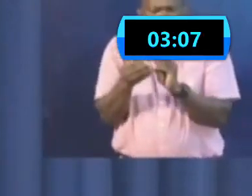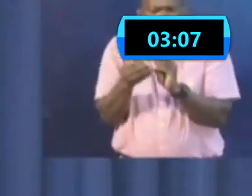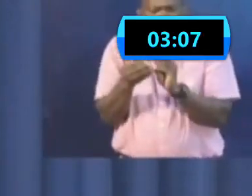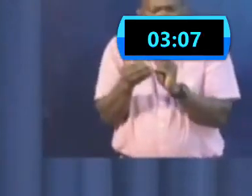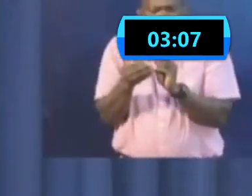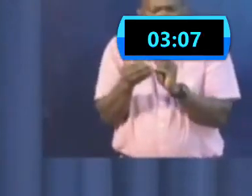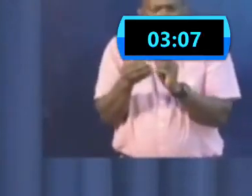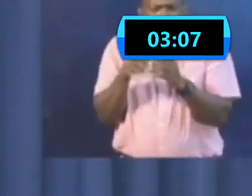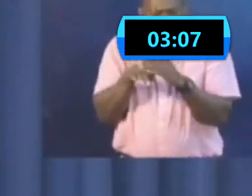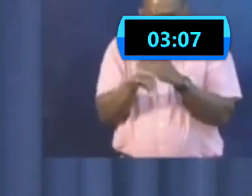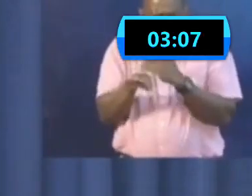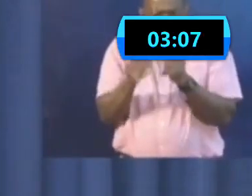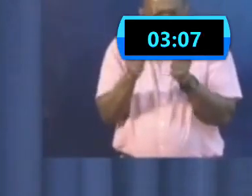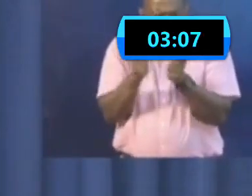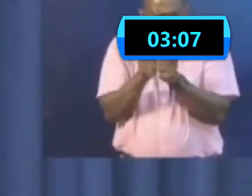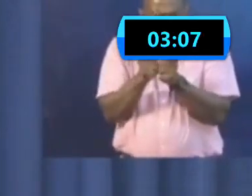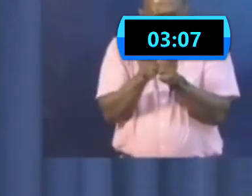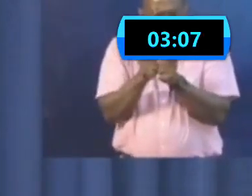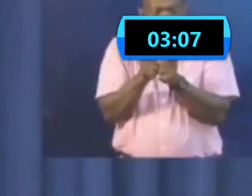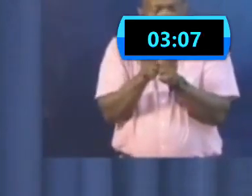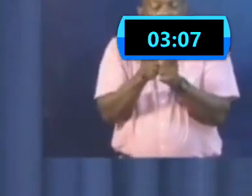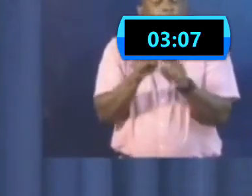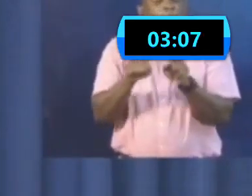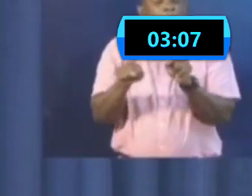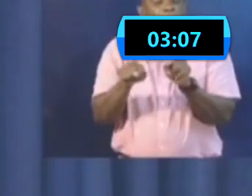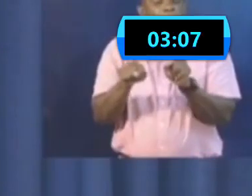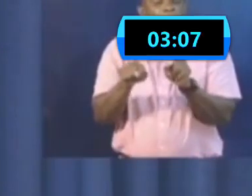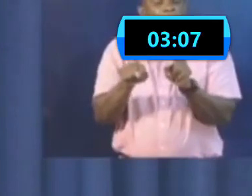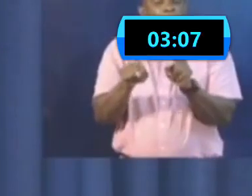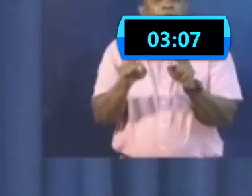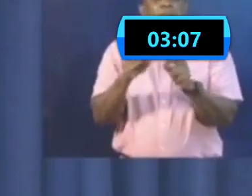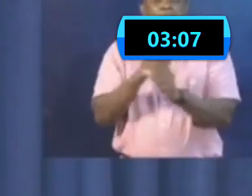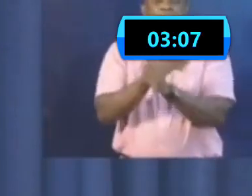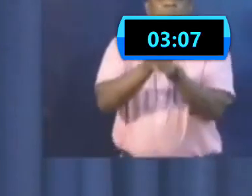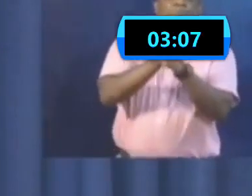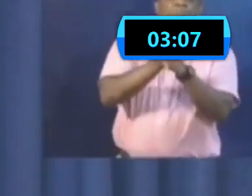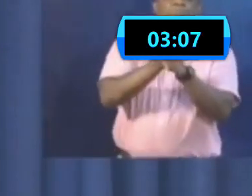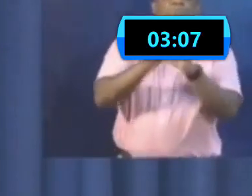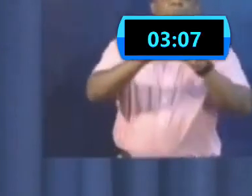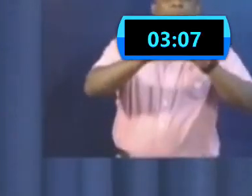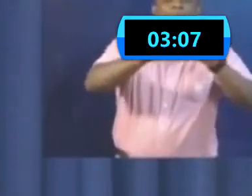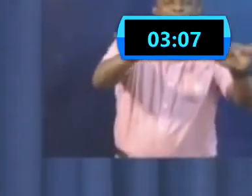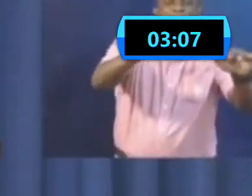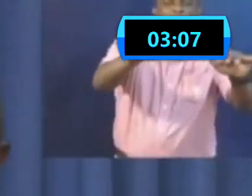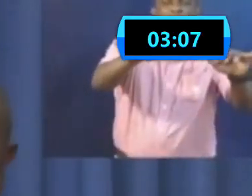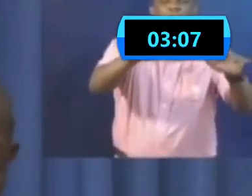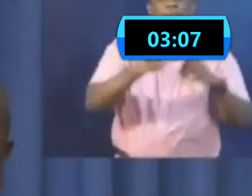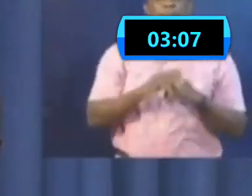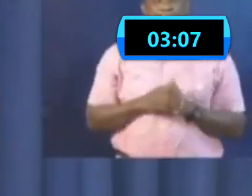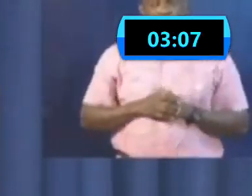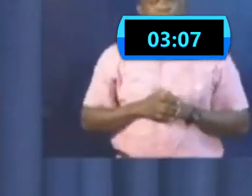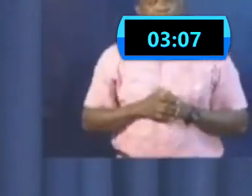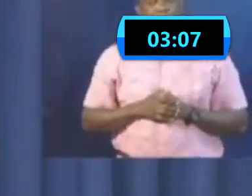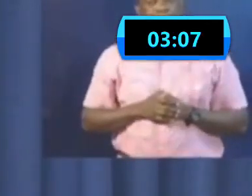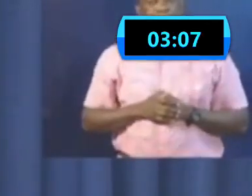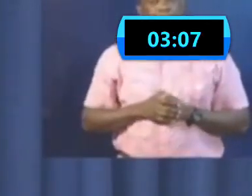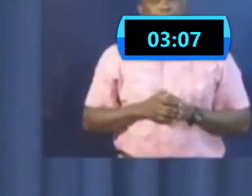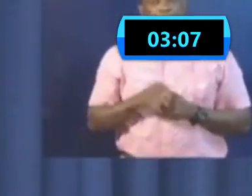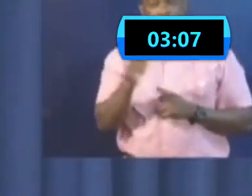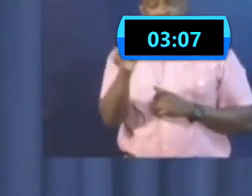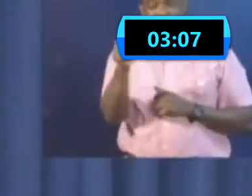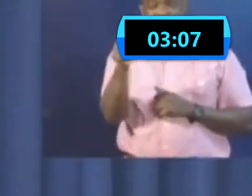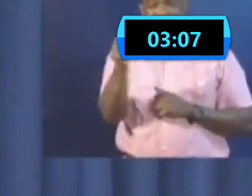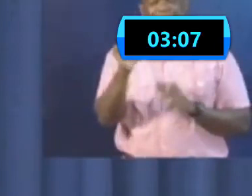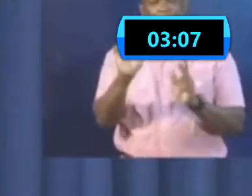allowing places of worship to have 10 people spread out in there to